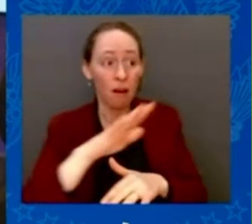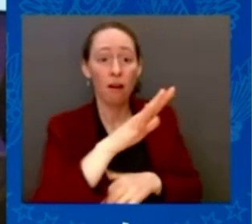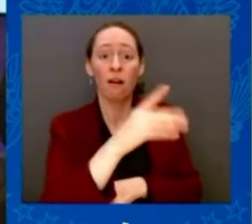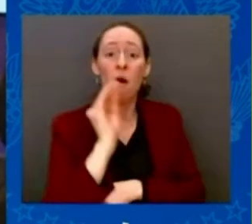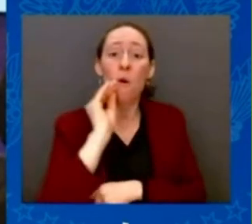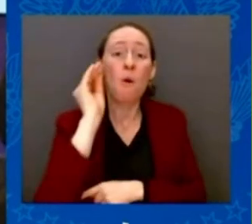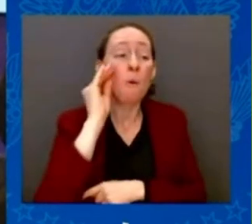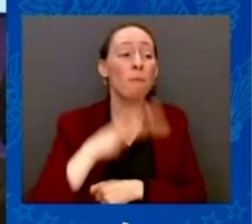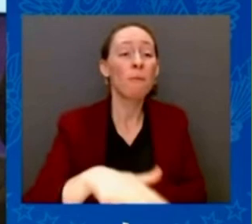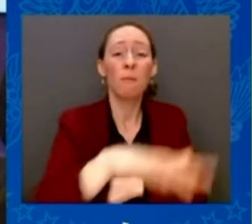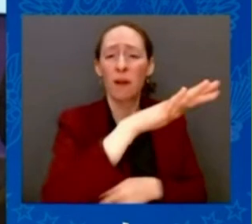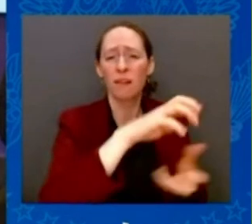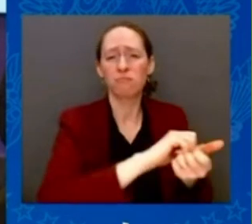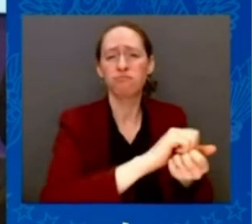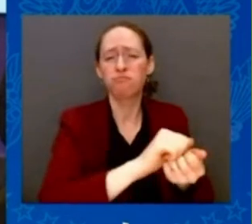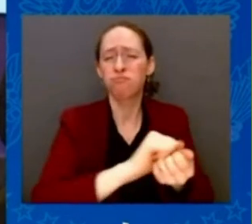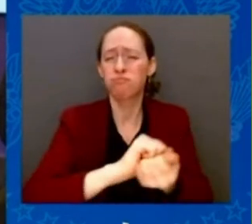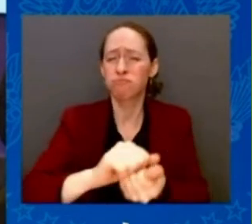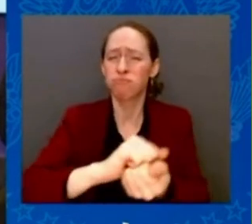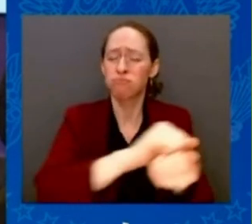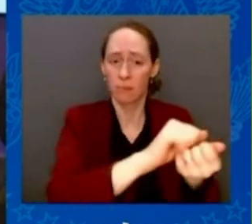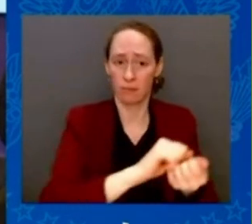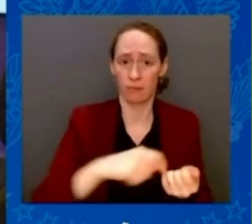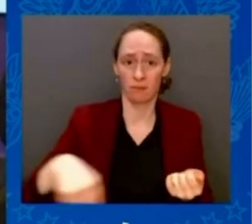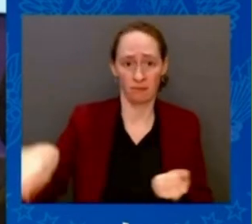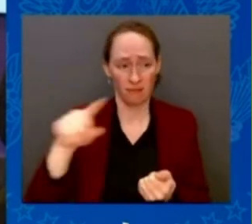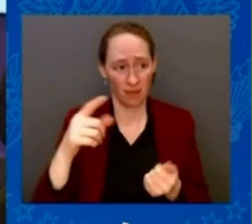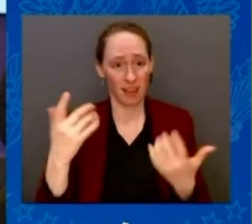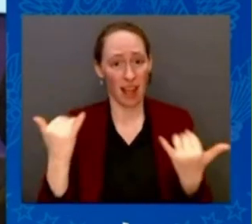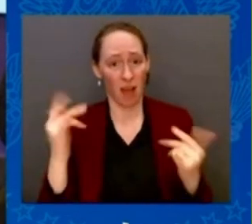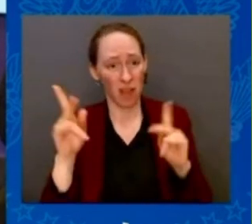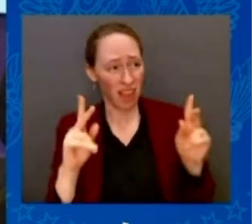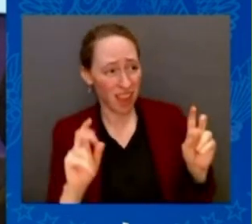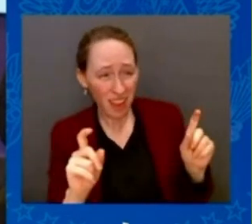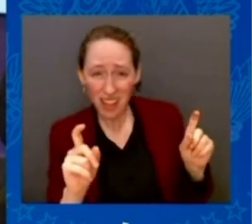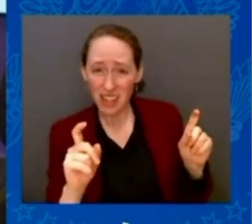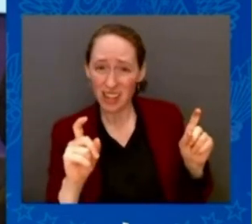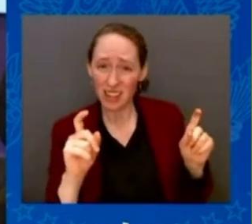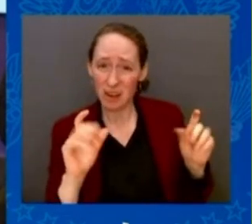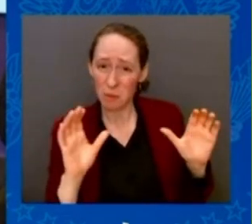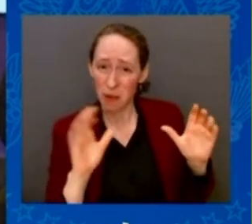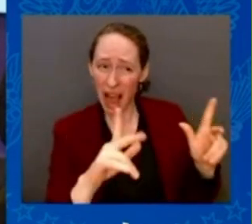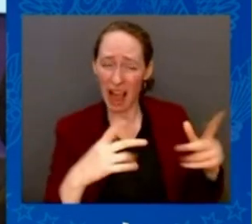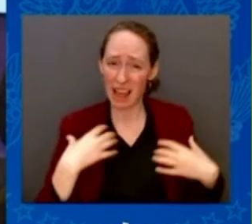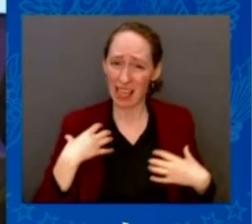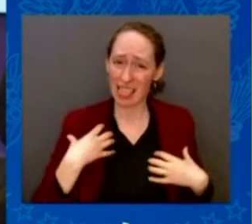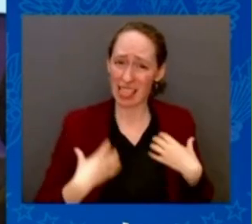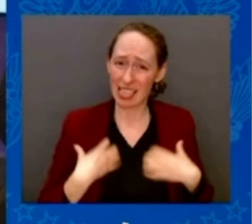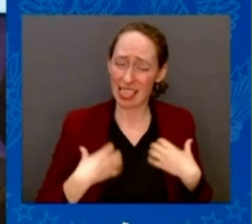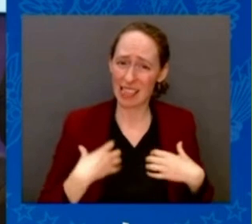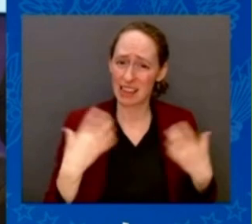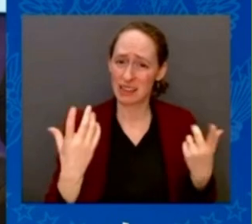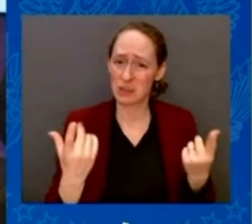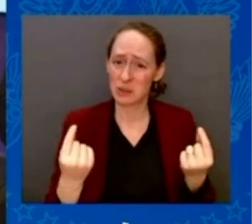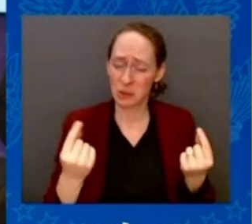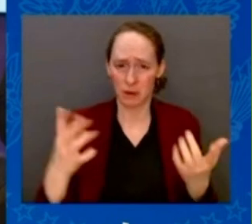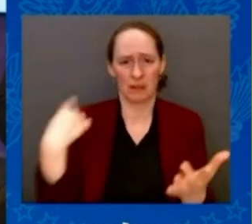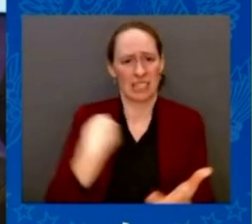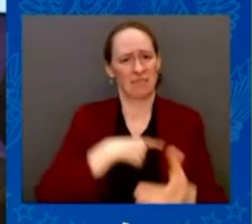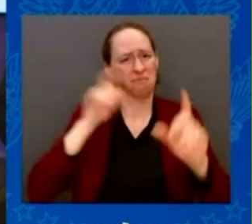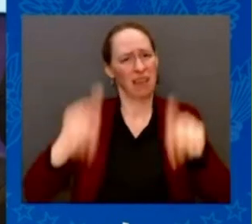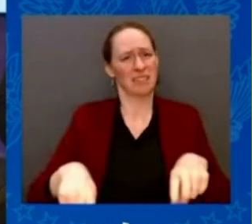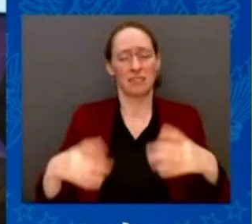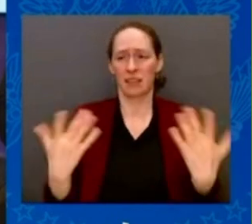the duty to stand firm in defense of our peace. We must continue to stand firm in